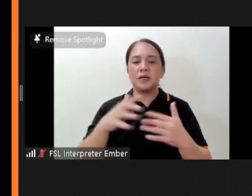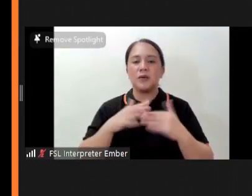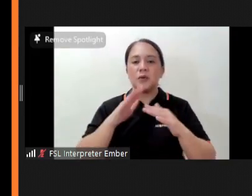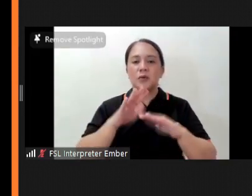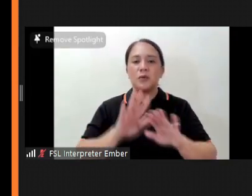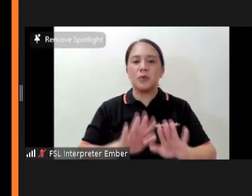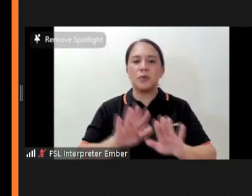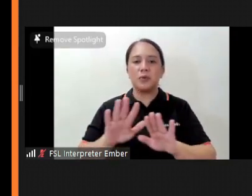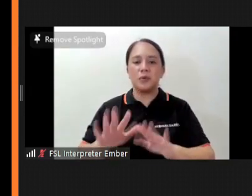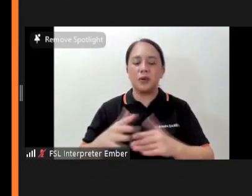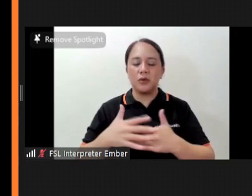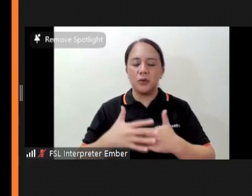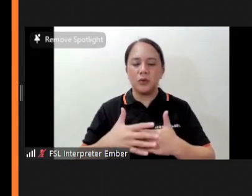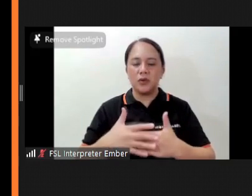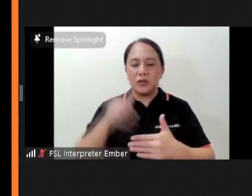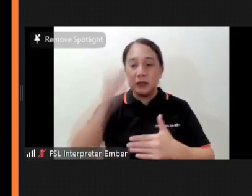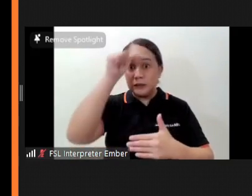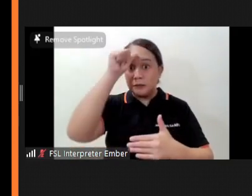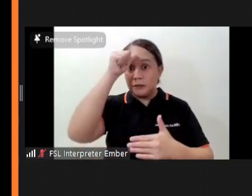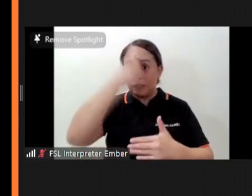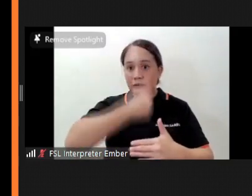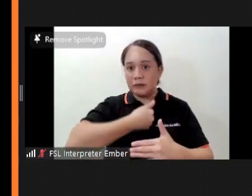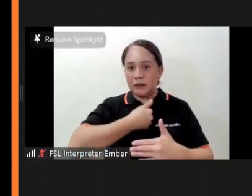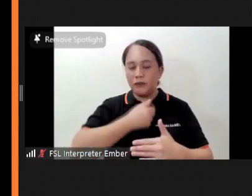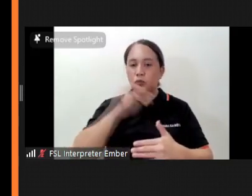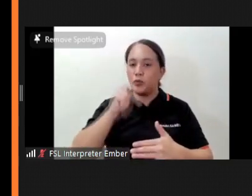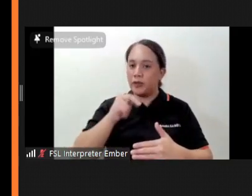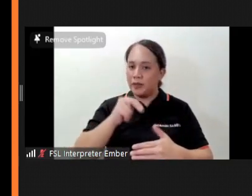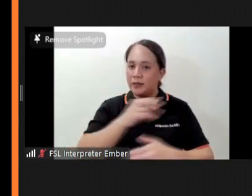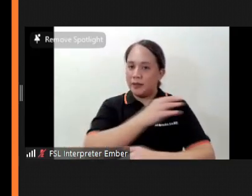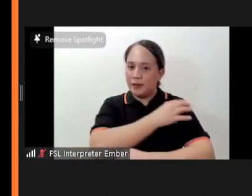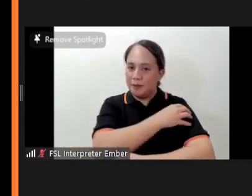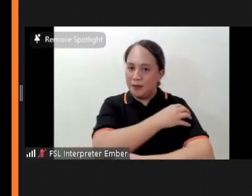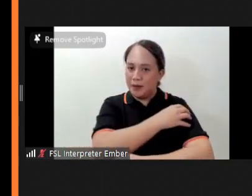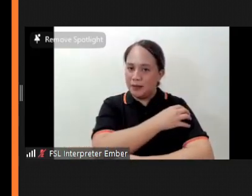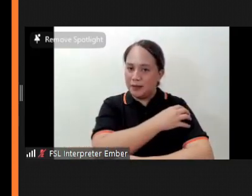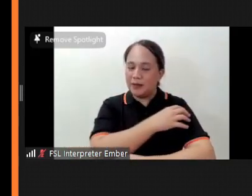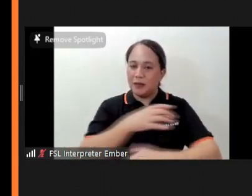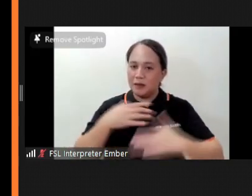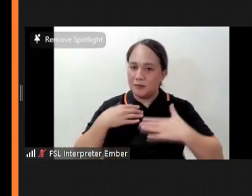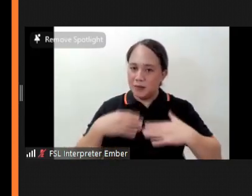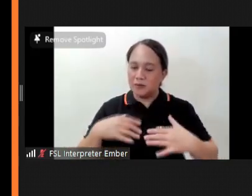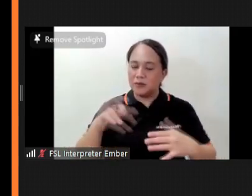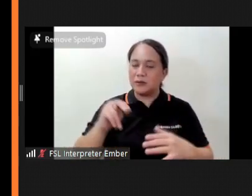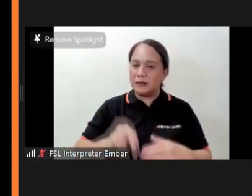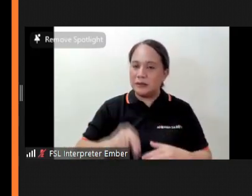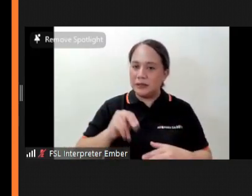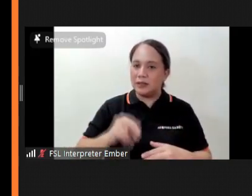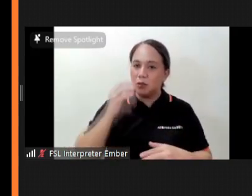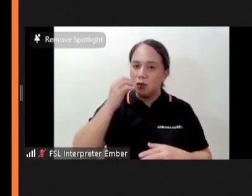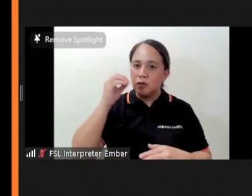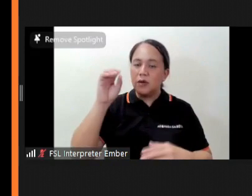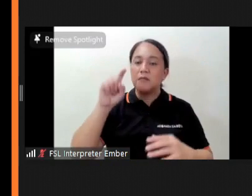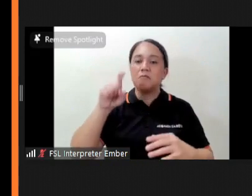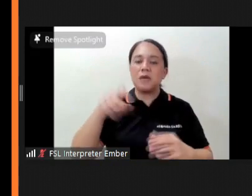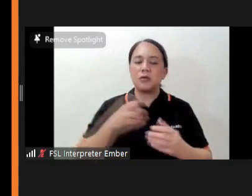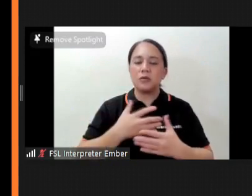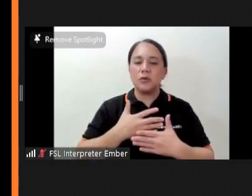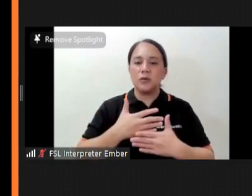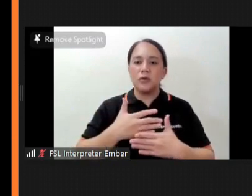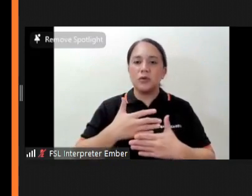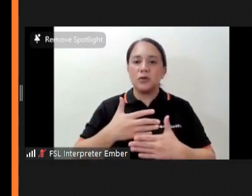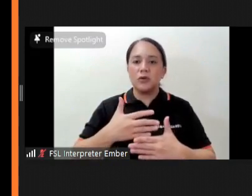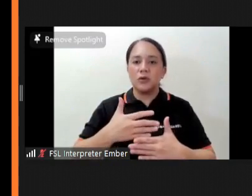remind us na we need our body and our muscles do need oxygen and we exhale all the excess